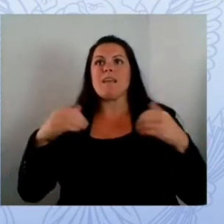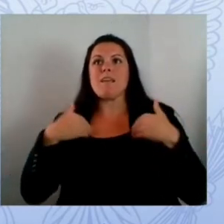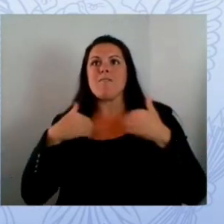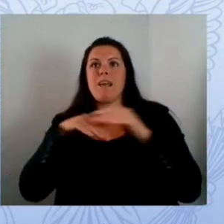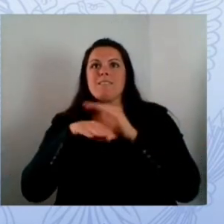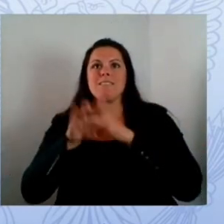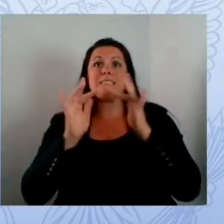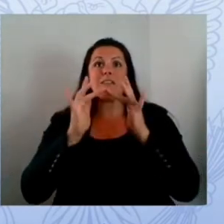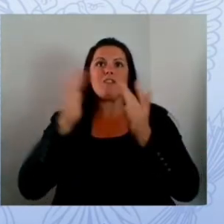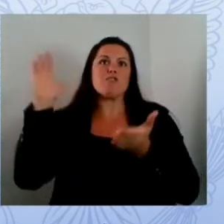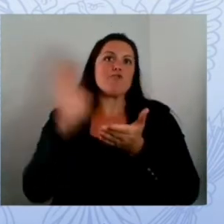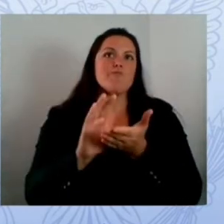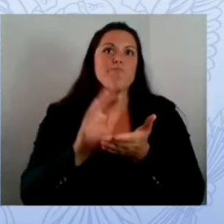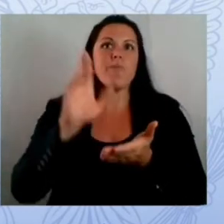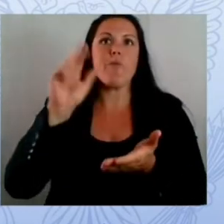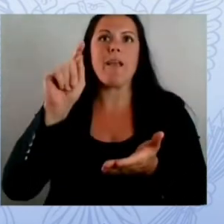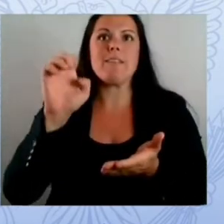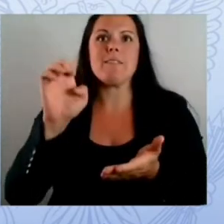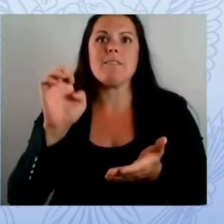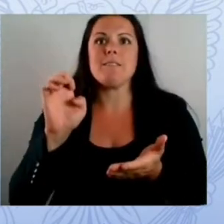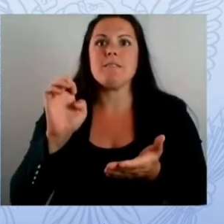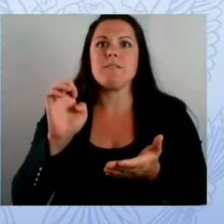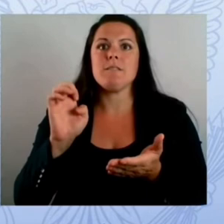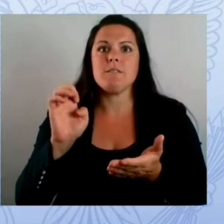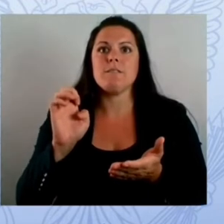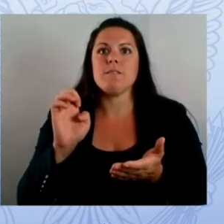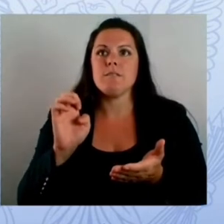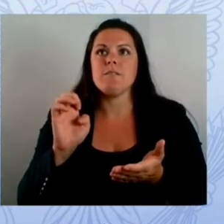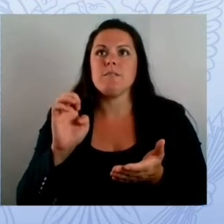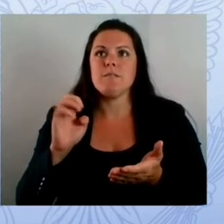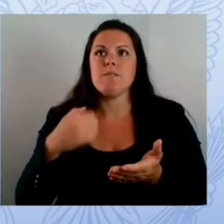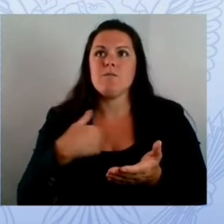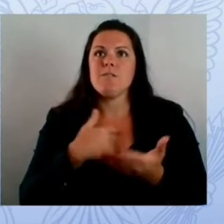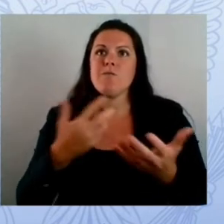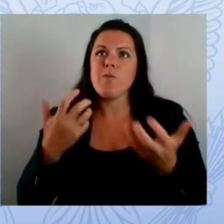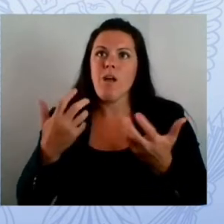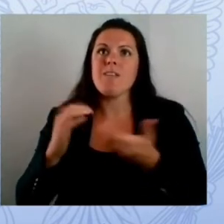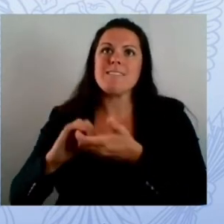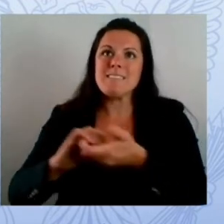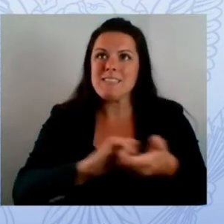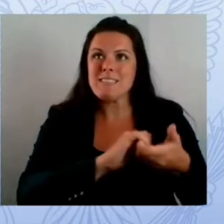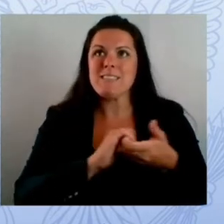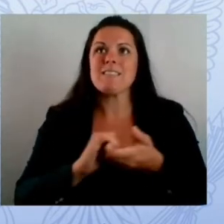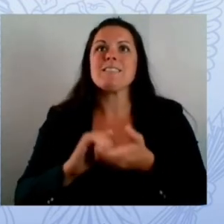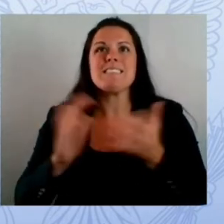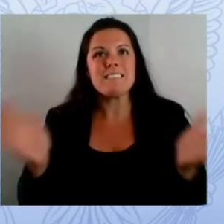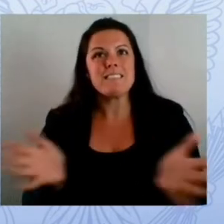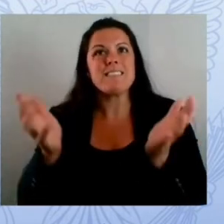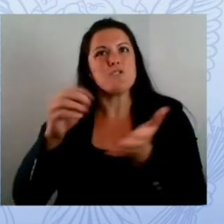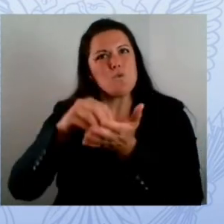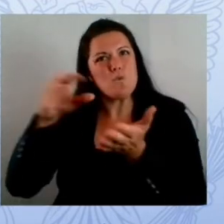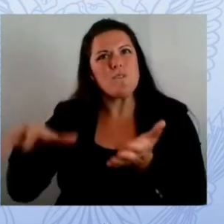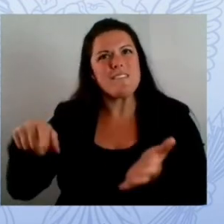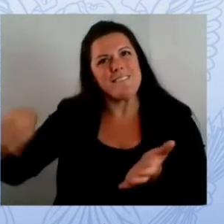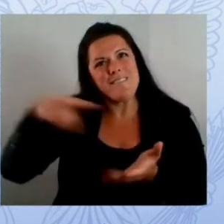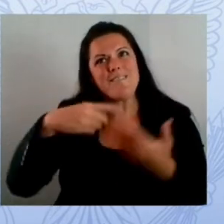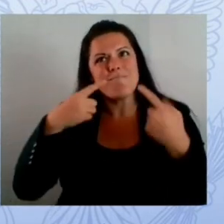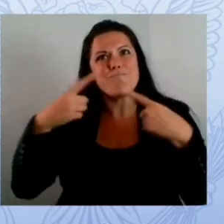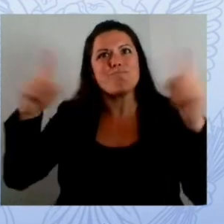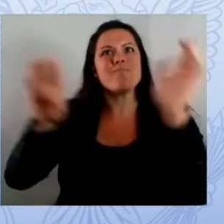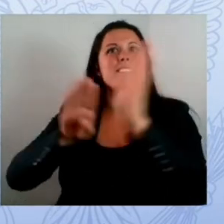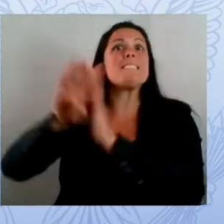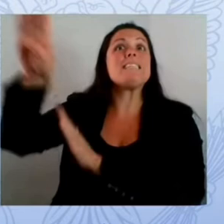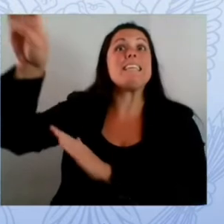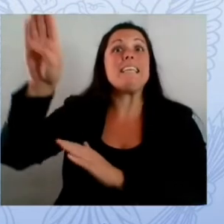succeed as much as we want them to succeed in the k-12 footprint and so we help to bring those two together using a shameless chemistry